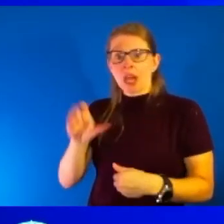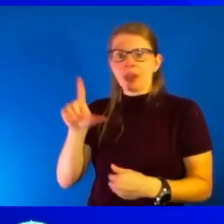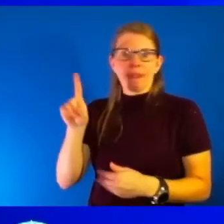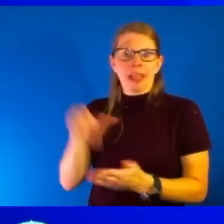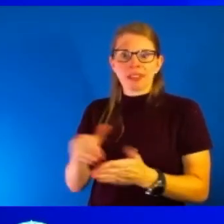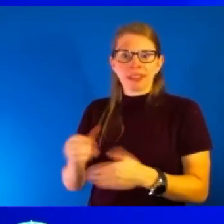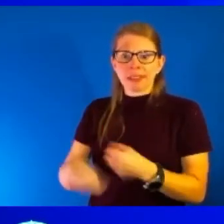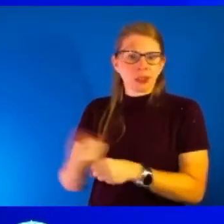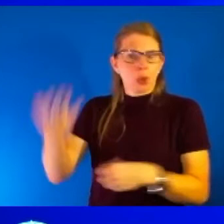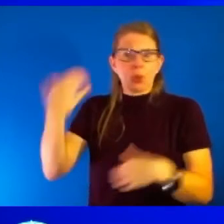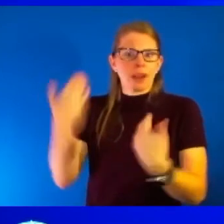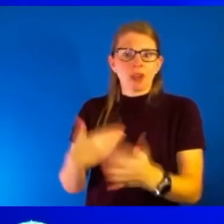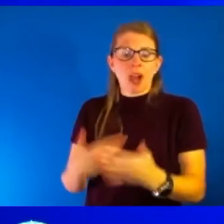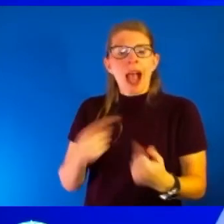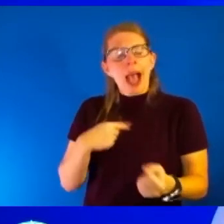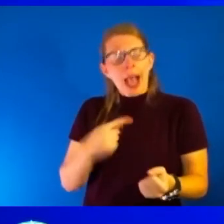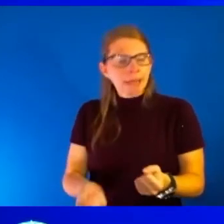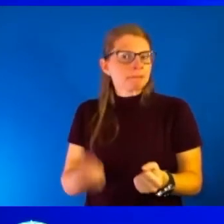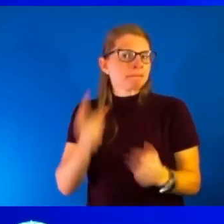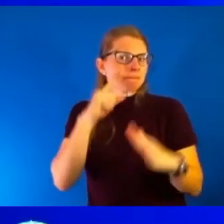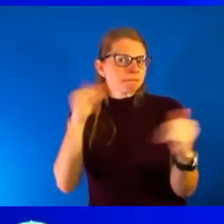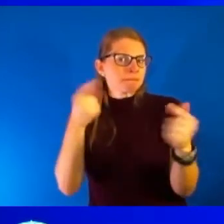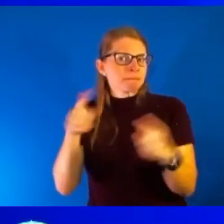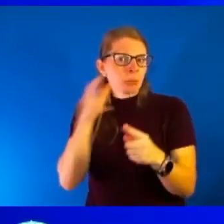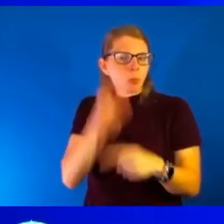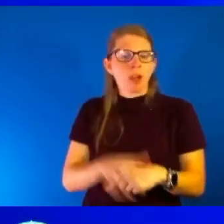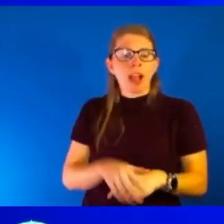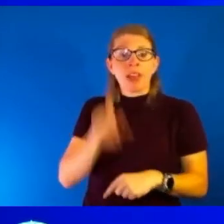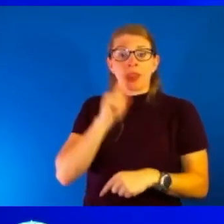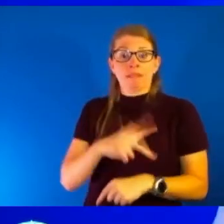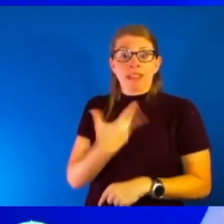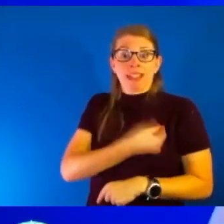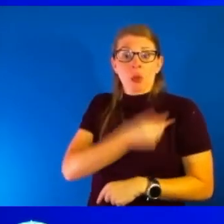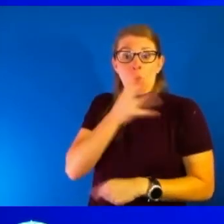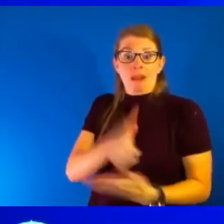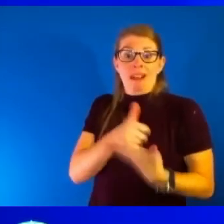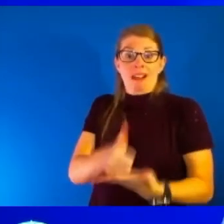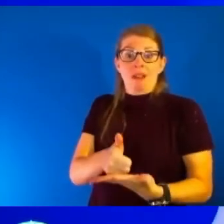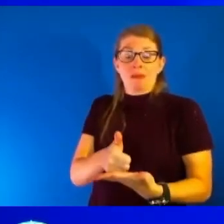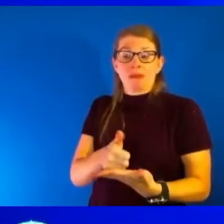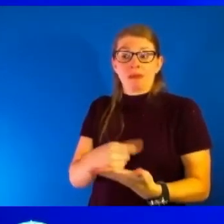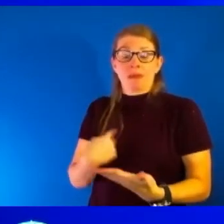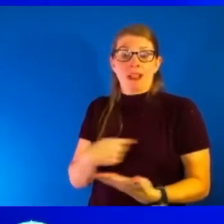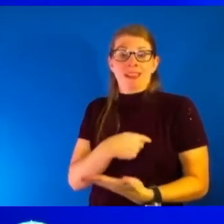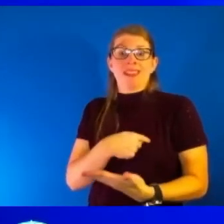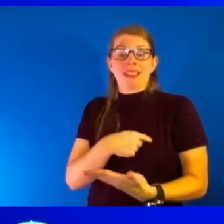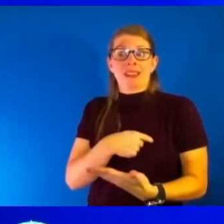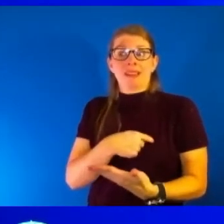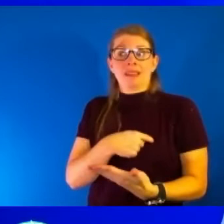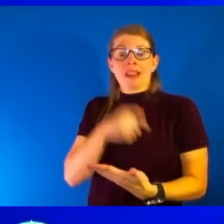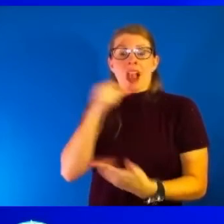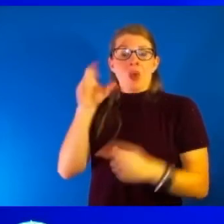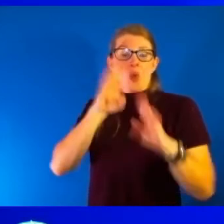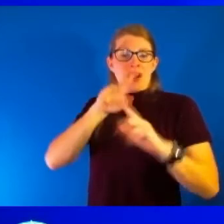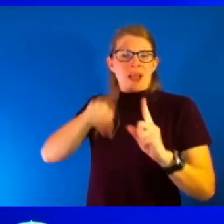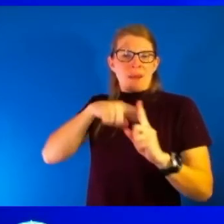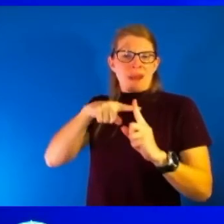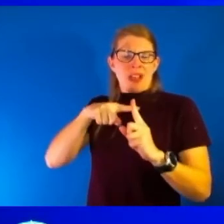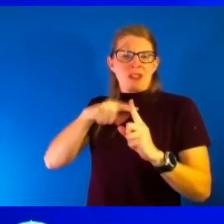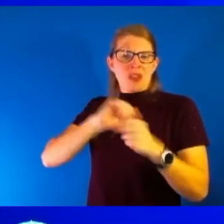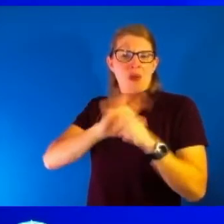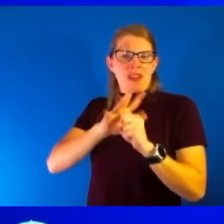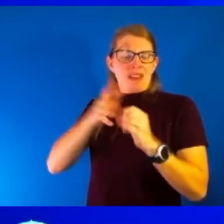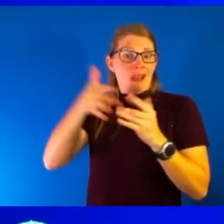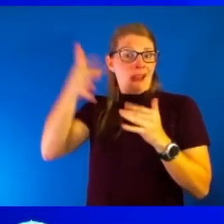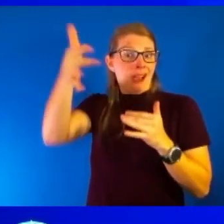that day. It's just a matter of when I think vaccination is going to help us get there, especially because we know the benefits of vaccination in